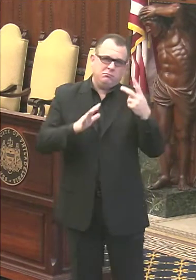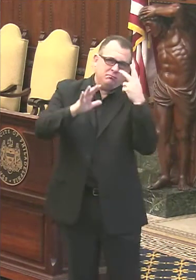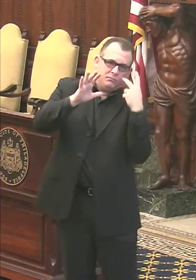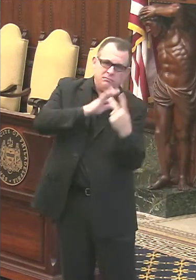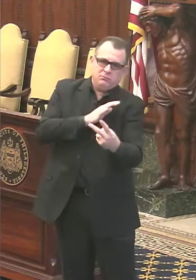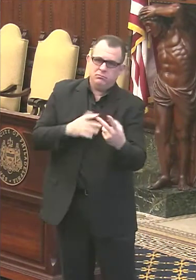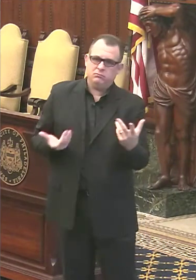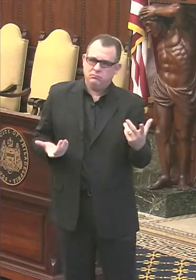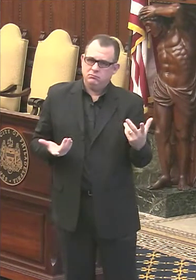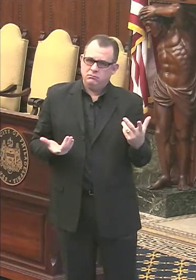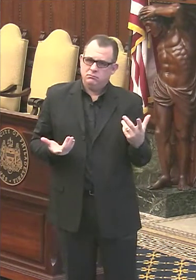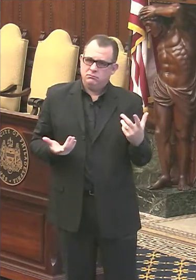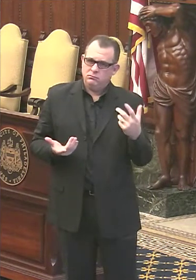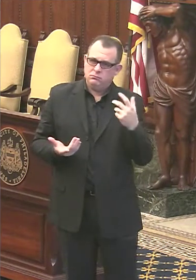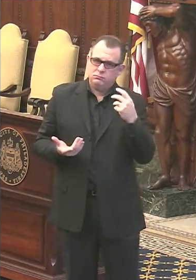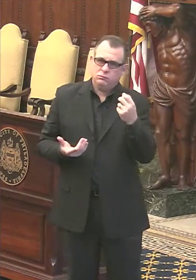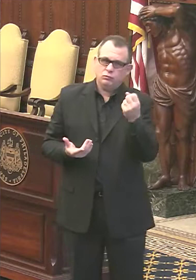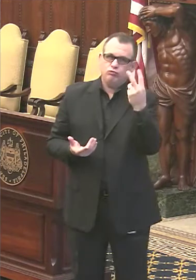'clock tomorrow.